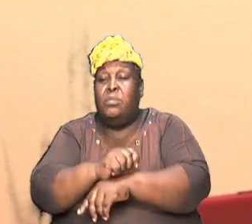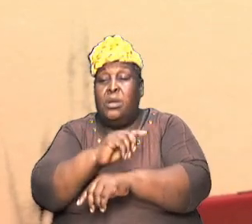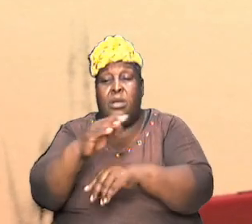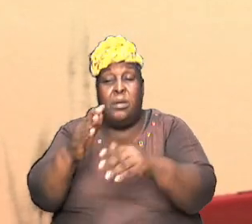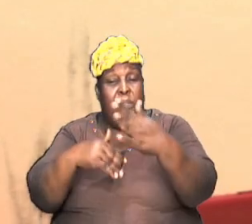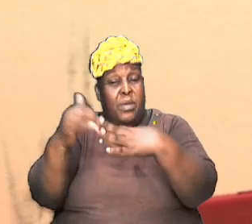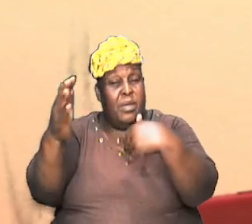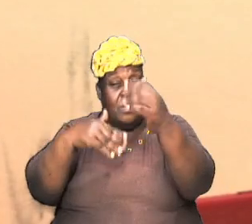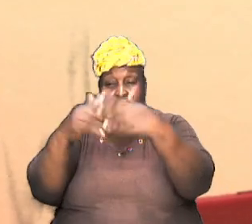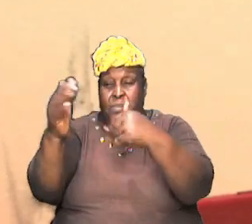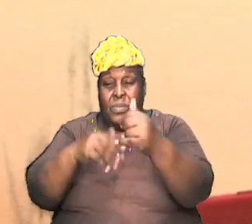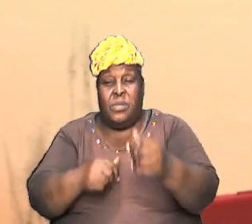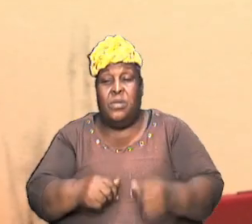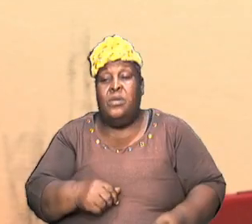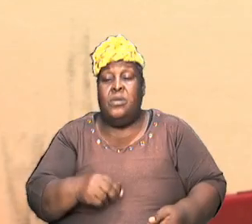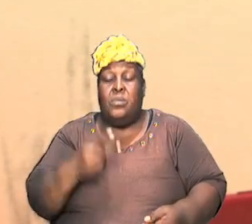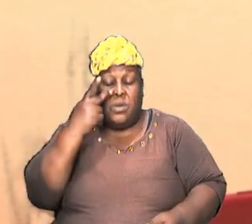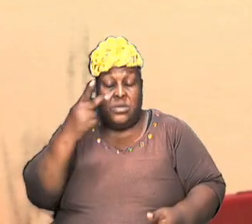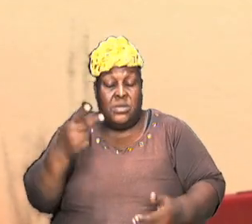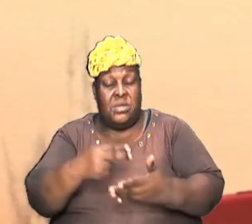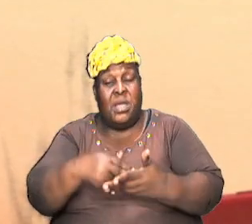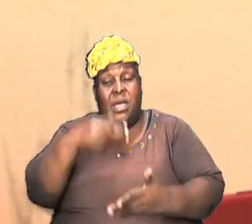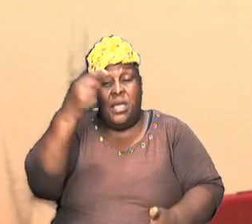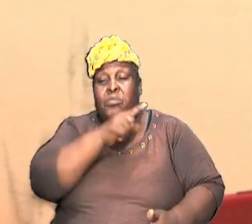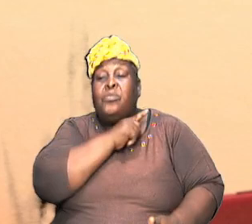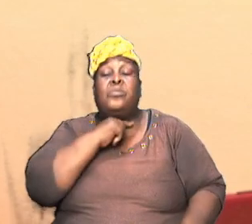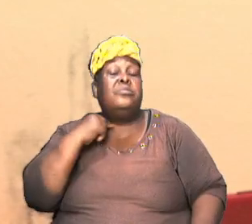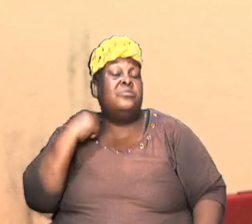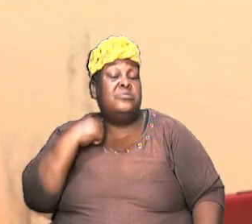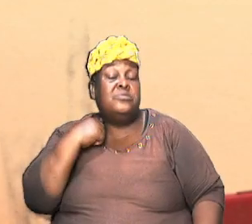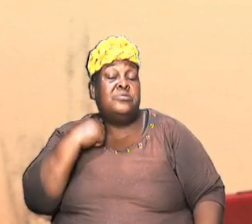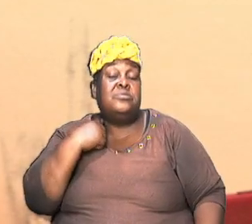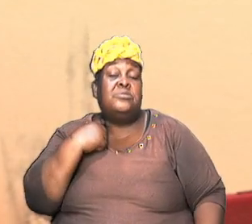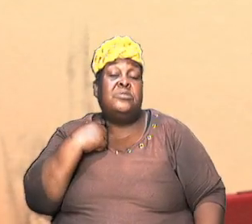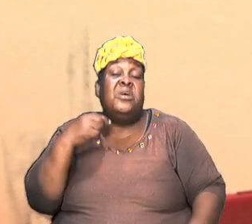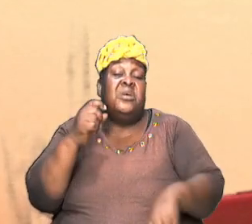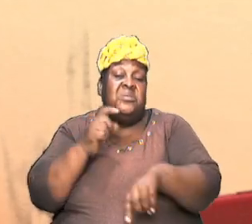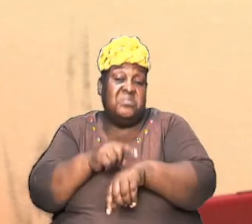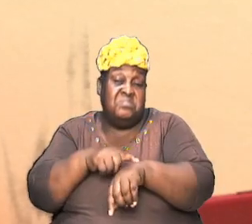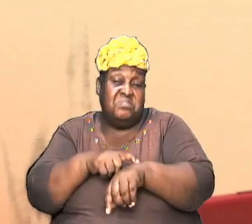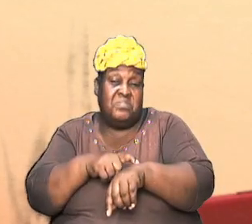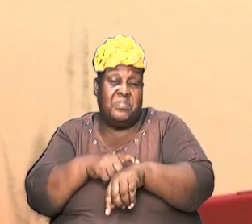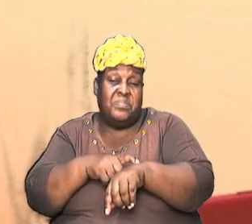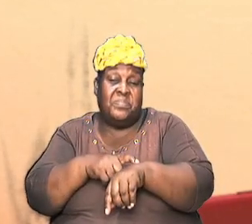we're seeing a high priest at a time